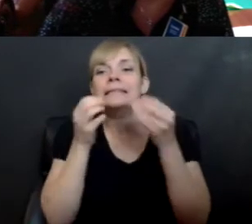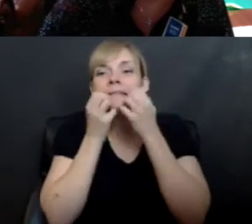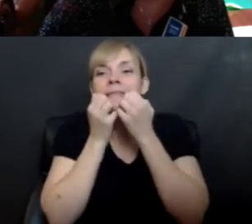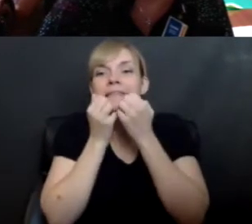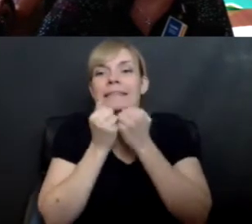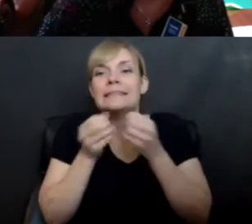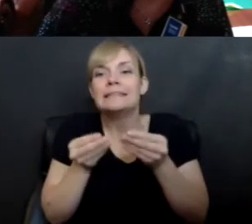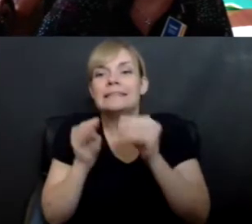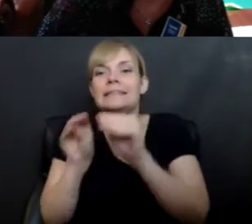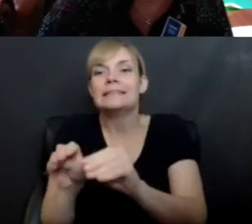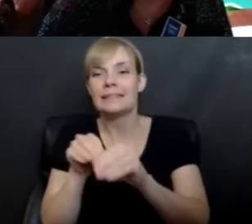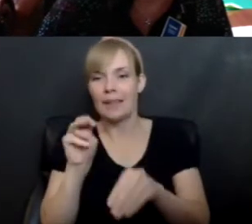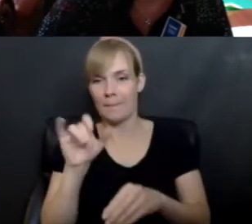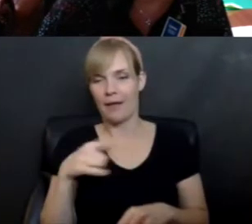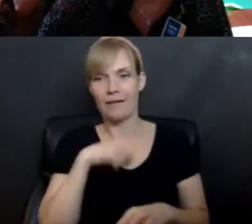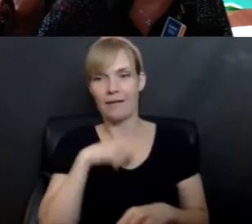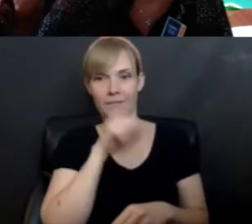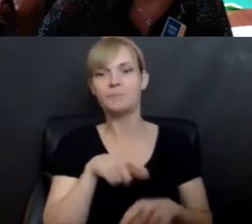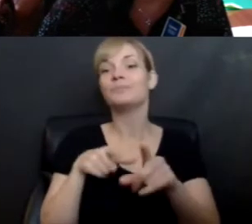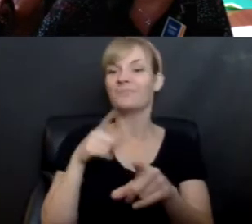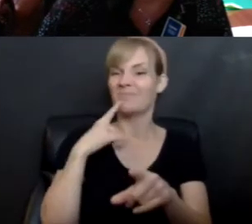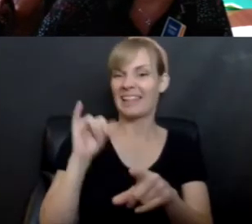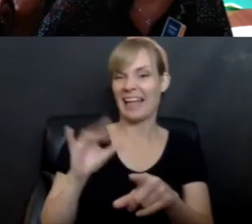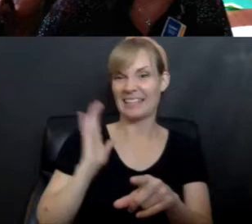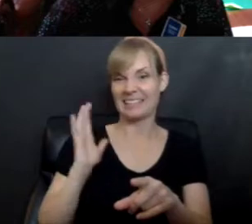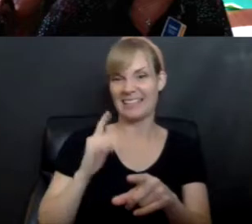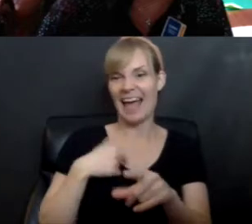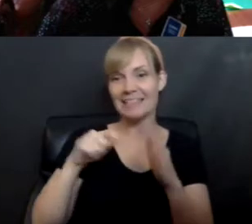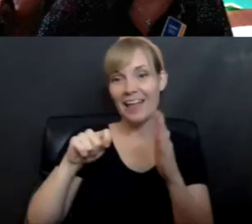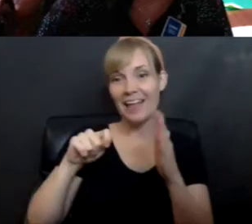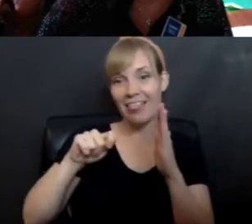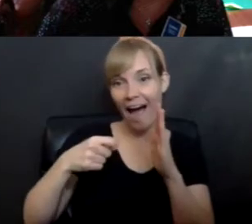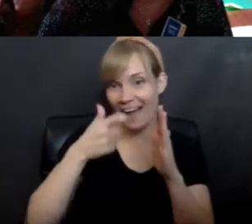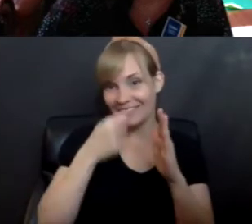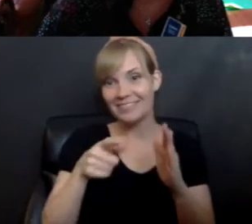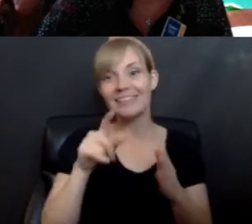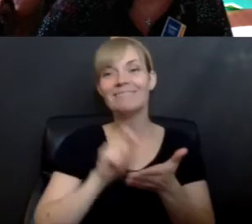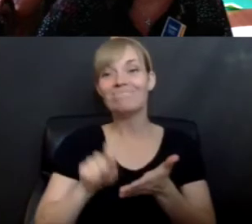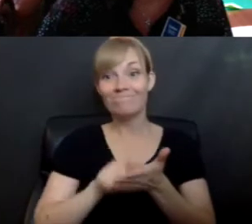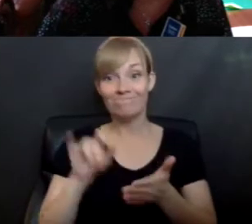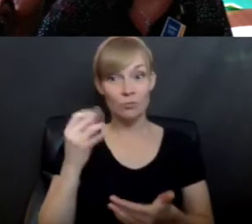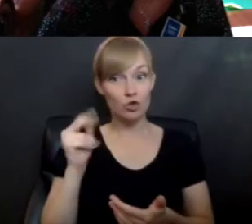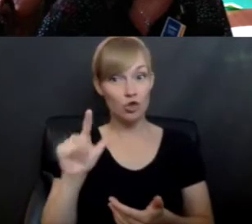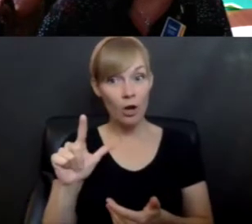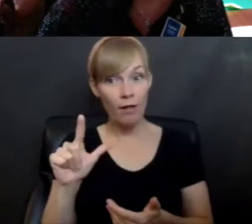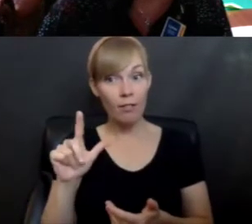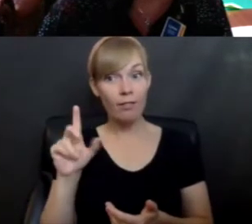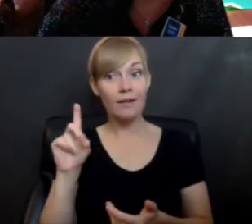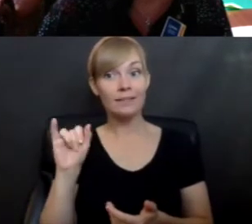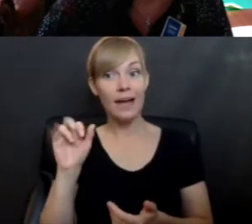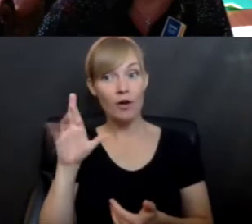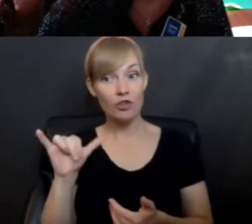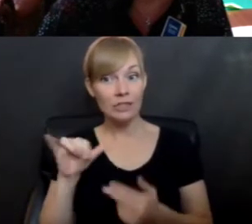write? This is vintage. It has a lock and everything. Does anybody keep a journal or write in a diary?